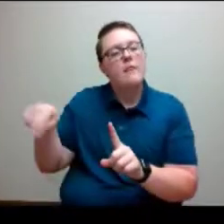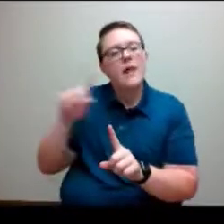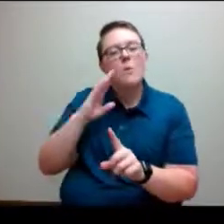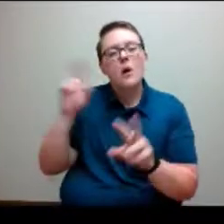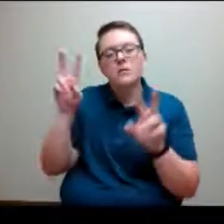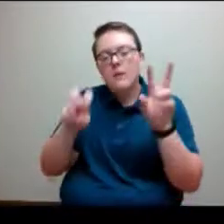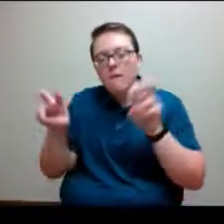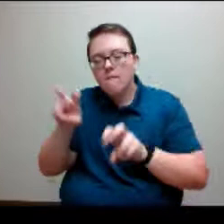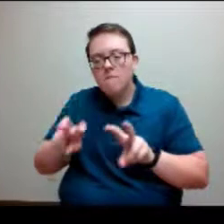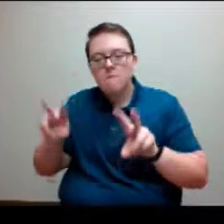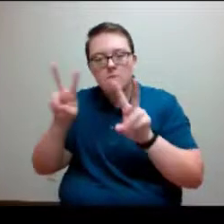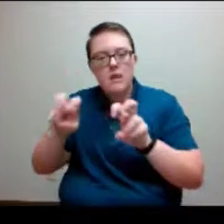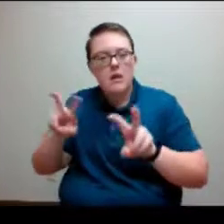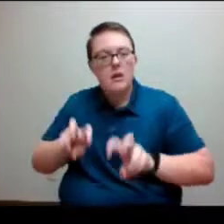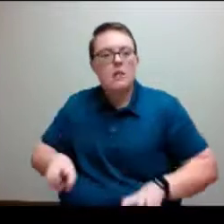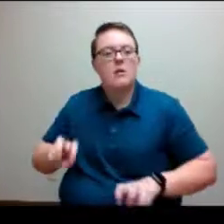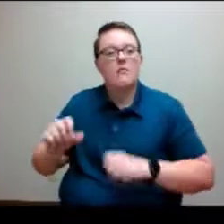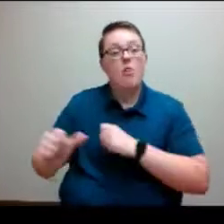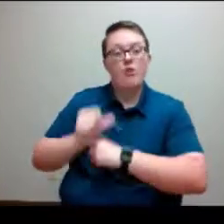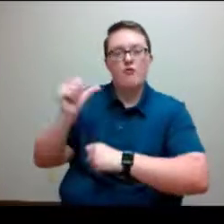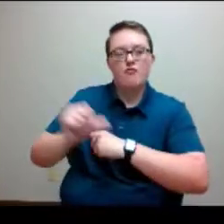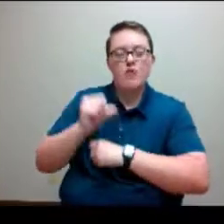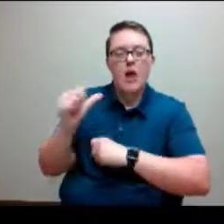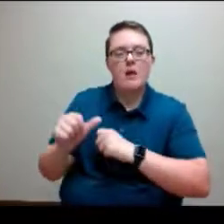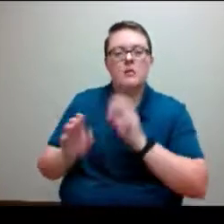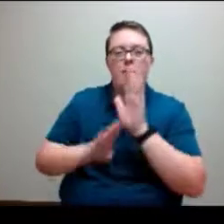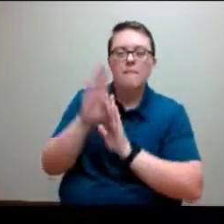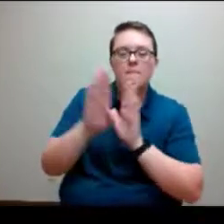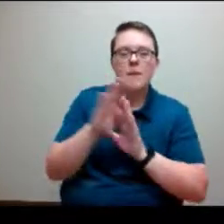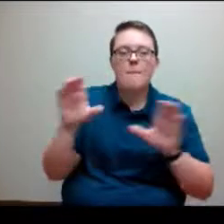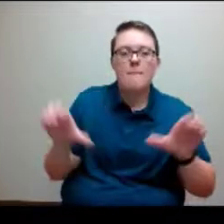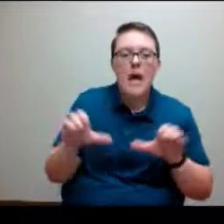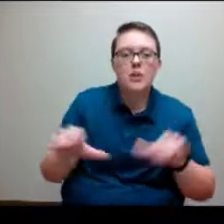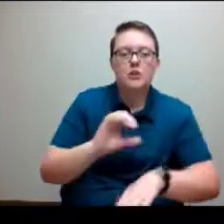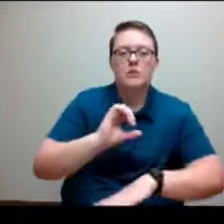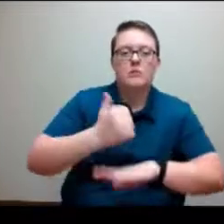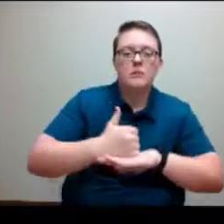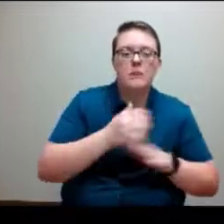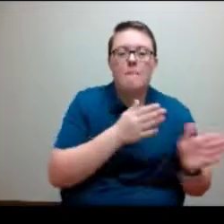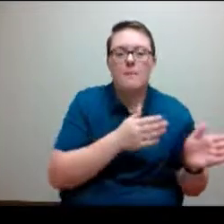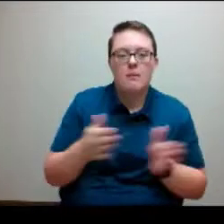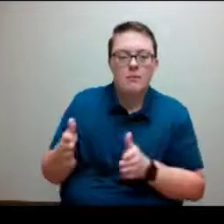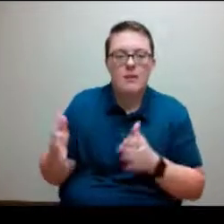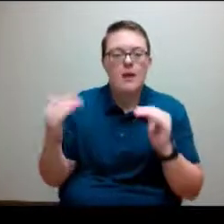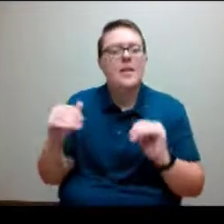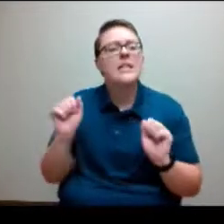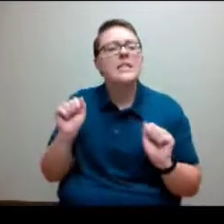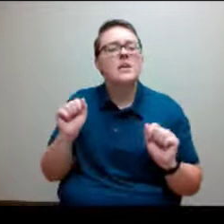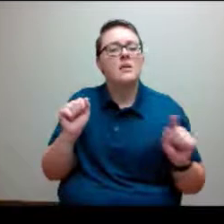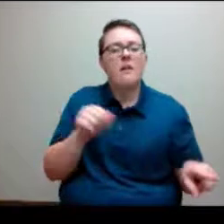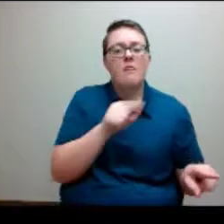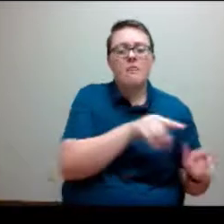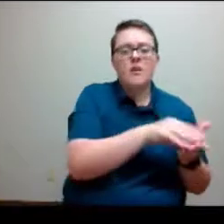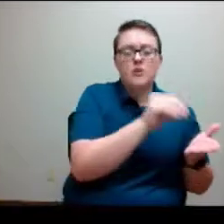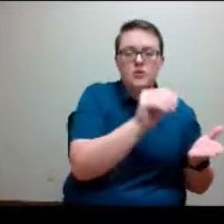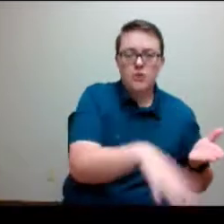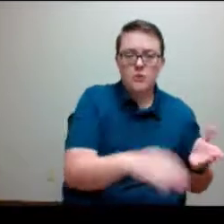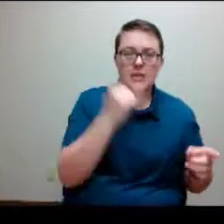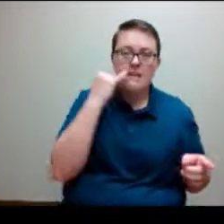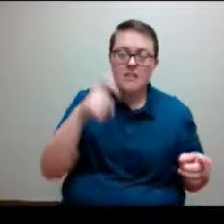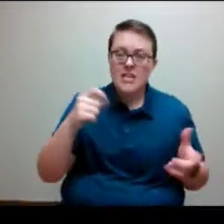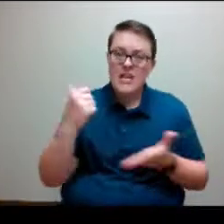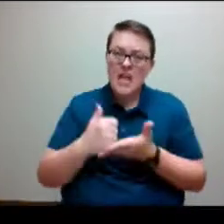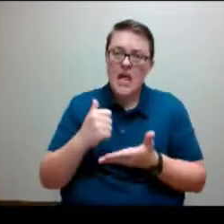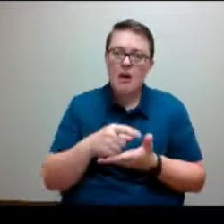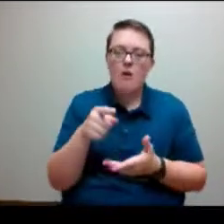and connect individuals with helpful resources on or off campus that can can assist them. And so if you know of a student in